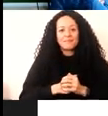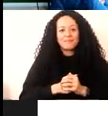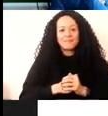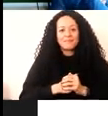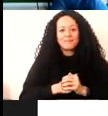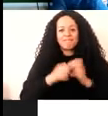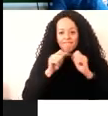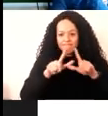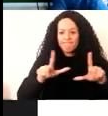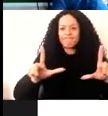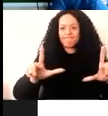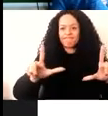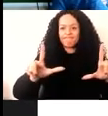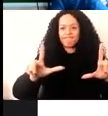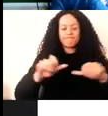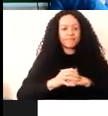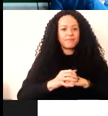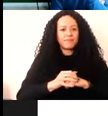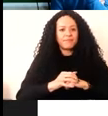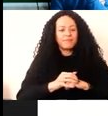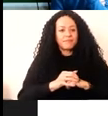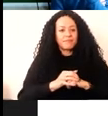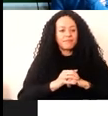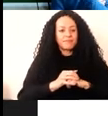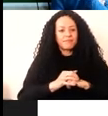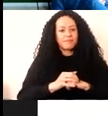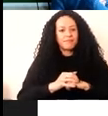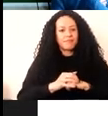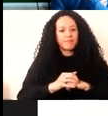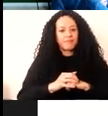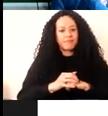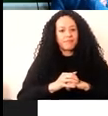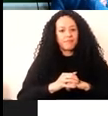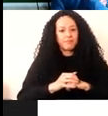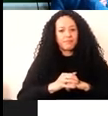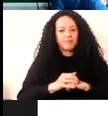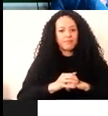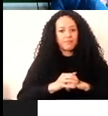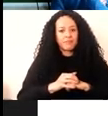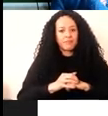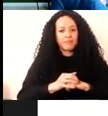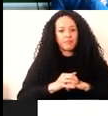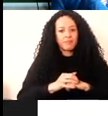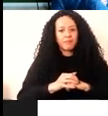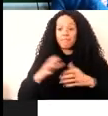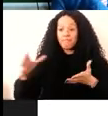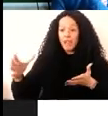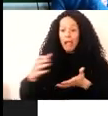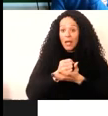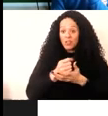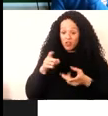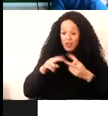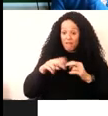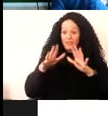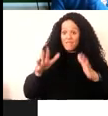And thanks. So, yeah, in this example, if an acquisition involves any physical objects, you